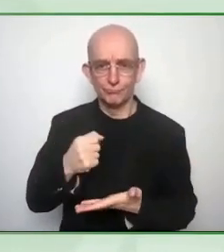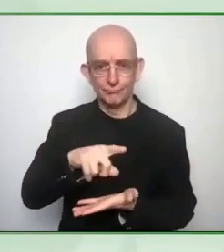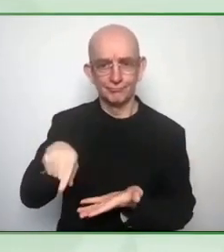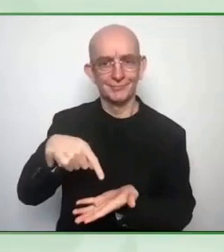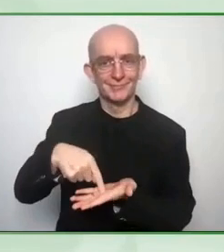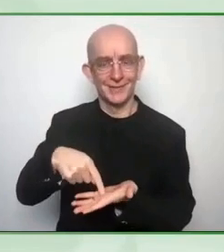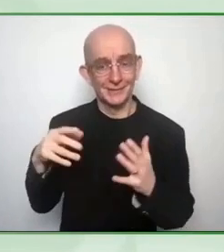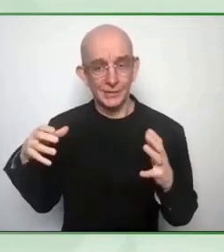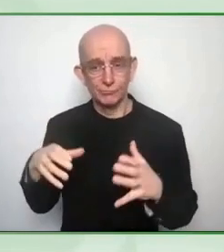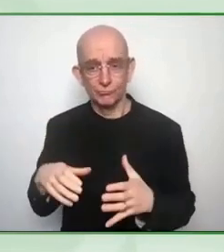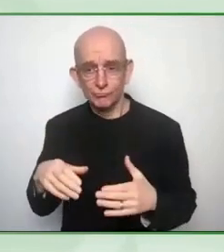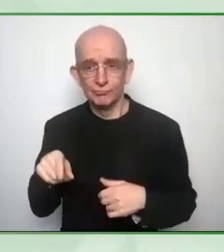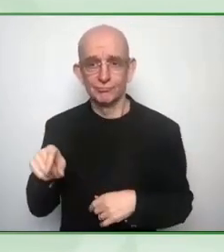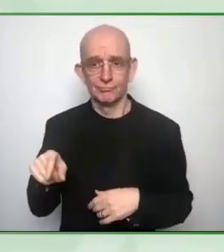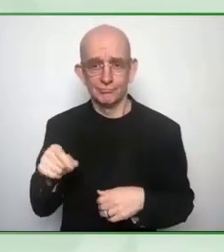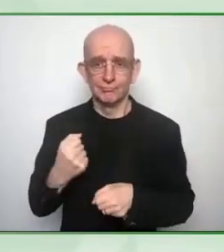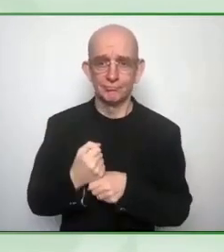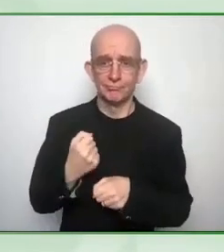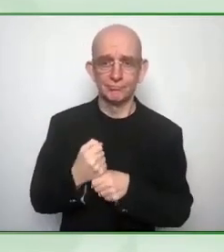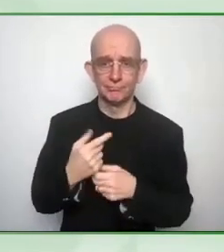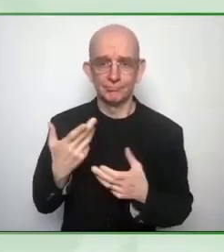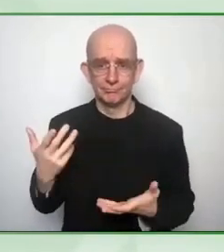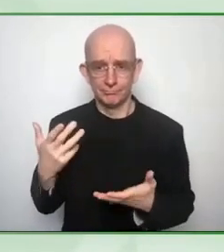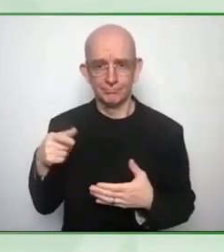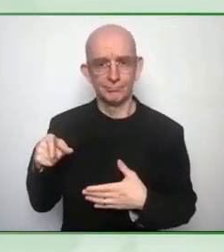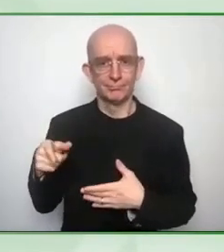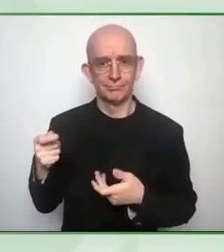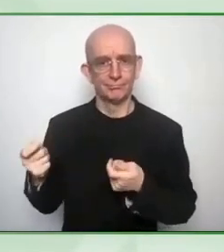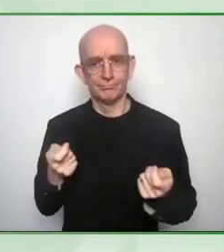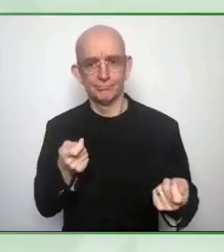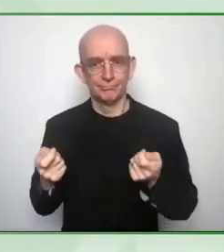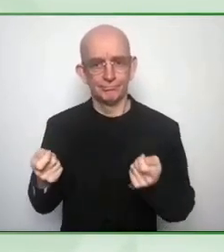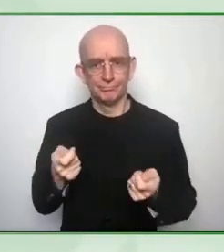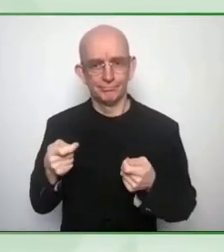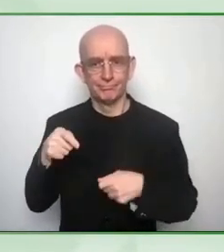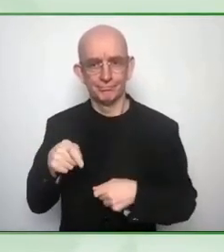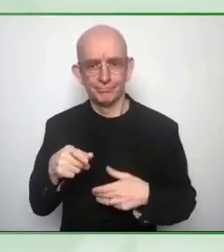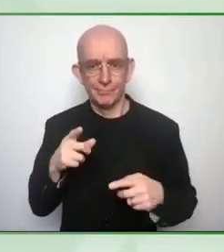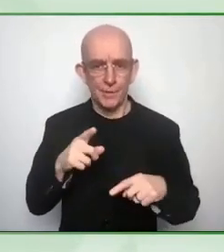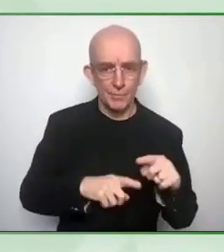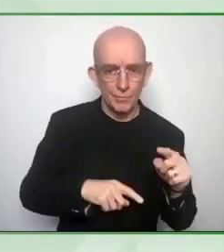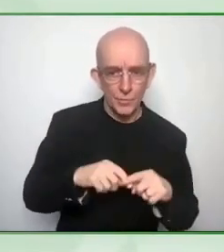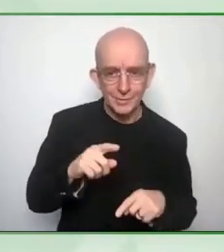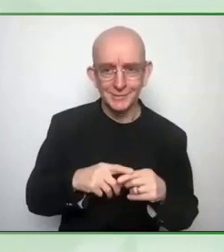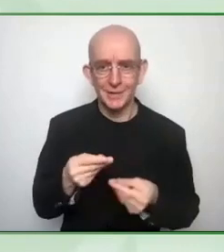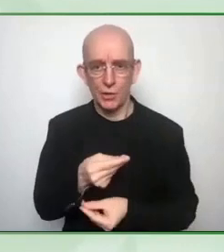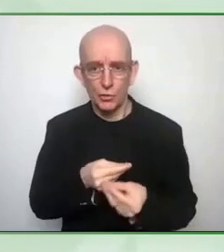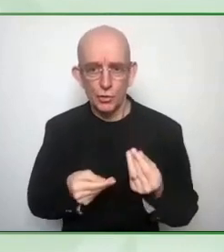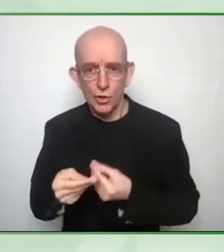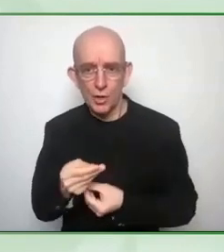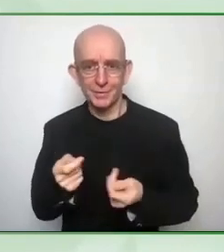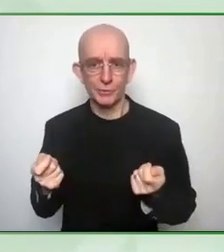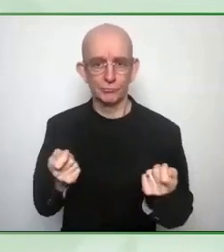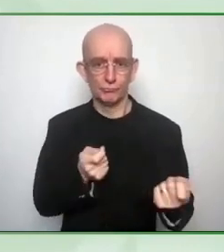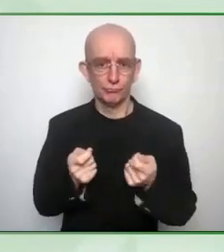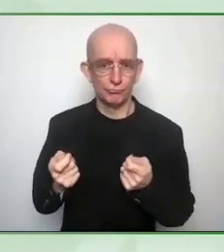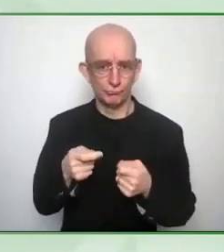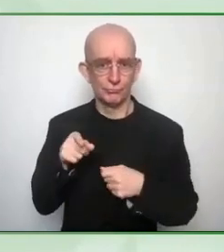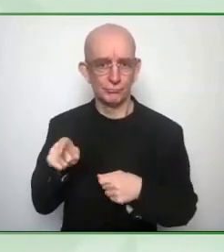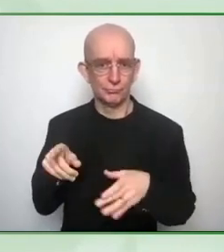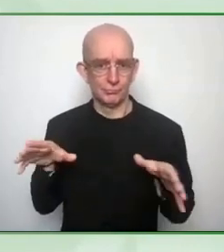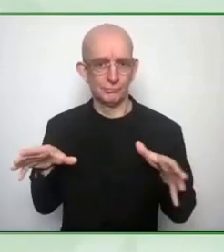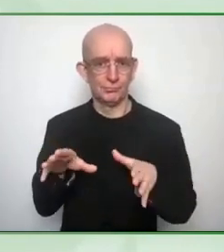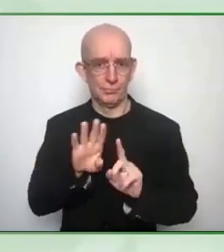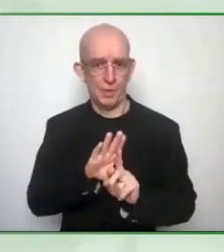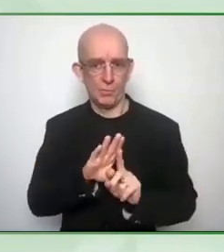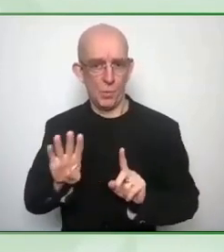of the gear institute of development studies in in lucno he has a wide experience of having worked in academia government industry as well as in